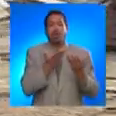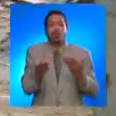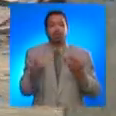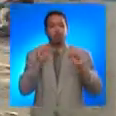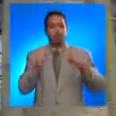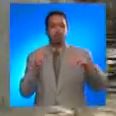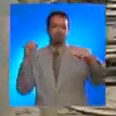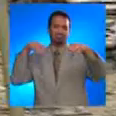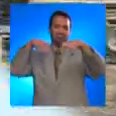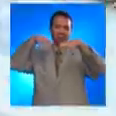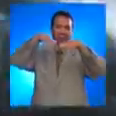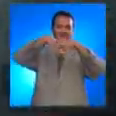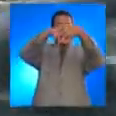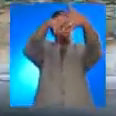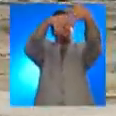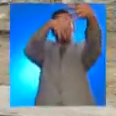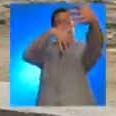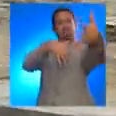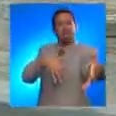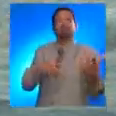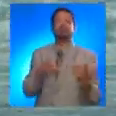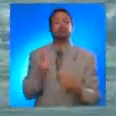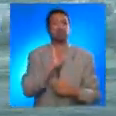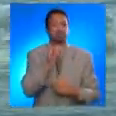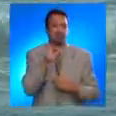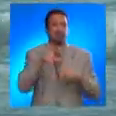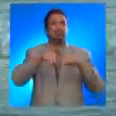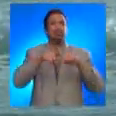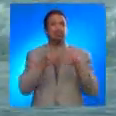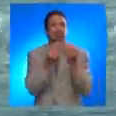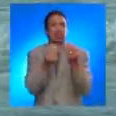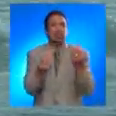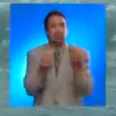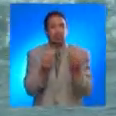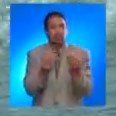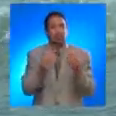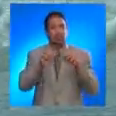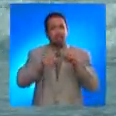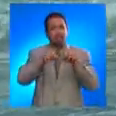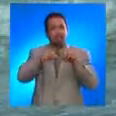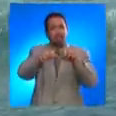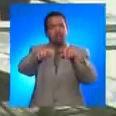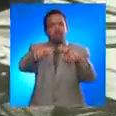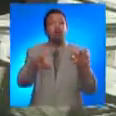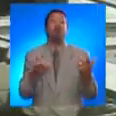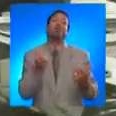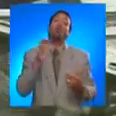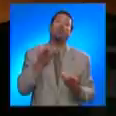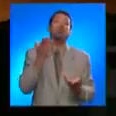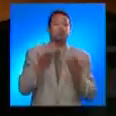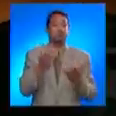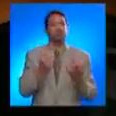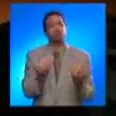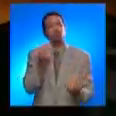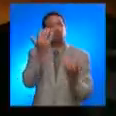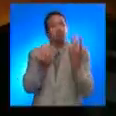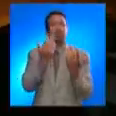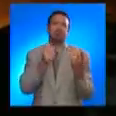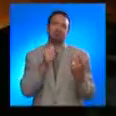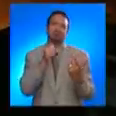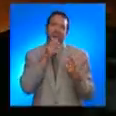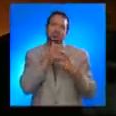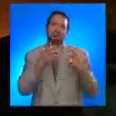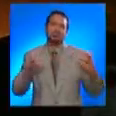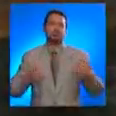and erosion of the soil. Indirect forces, which can also cause great destruction, such as fire can be